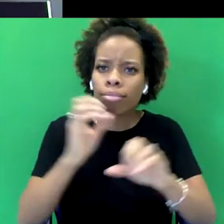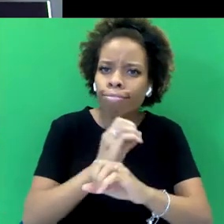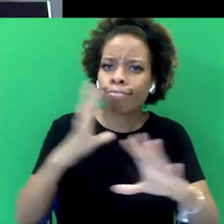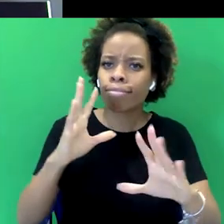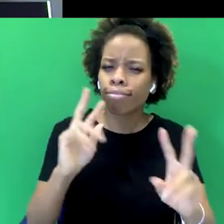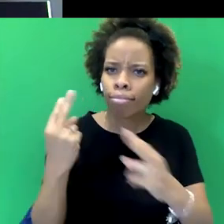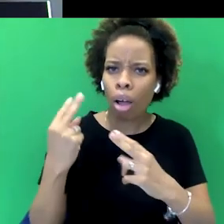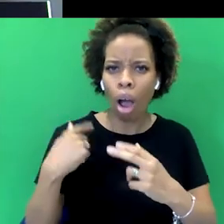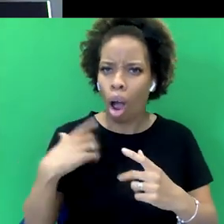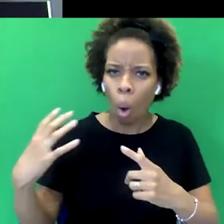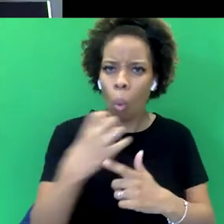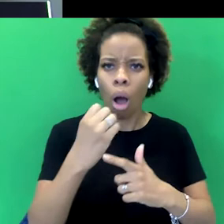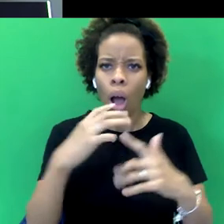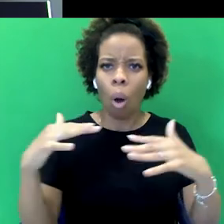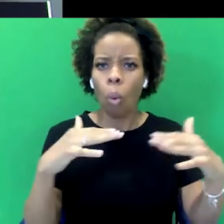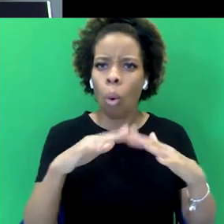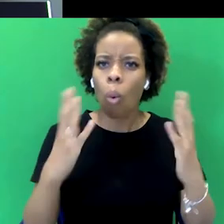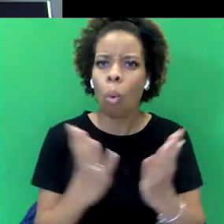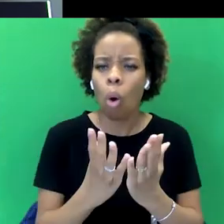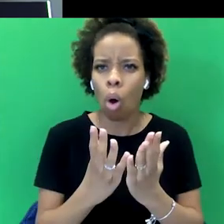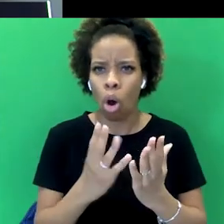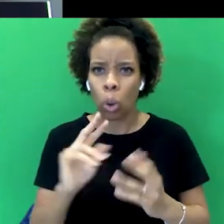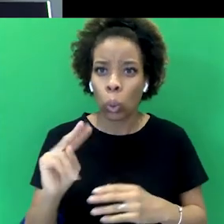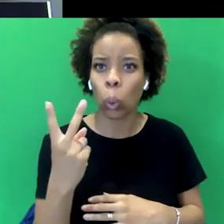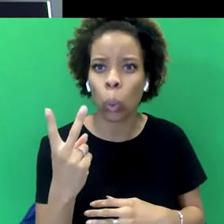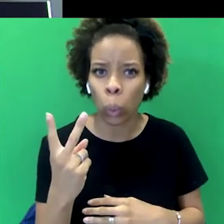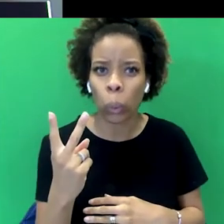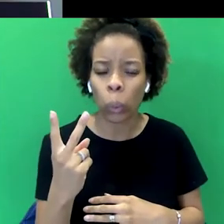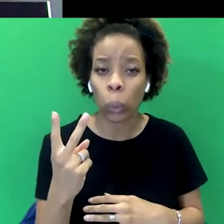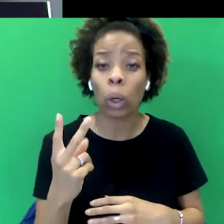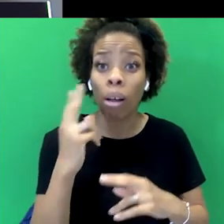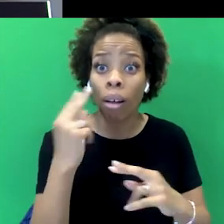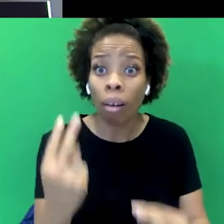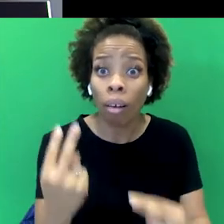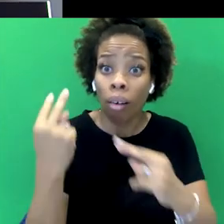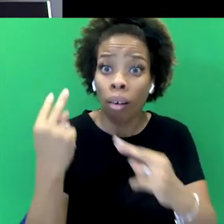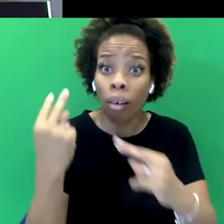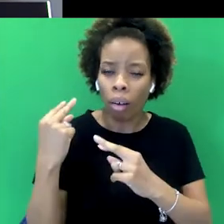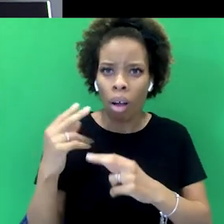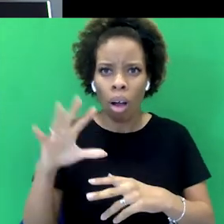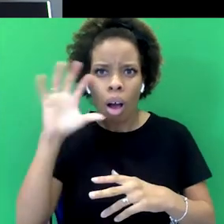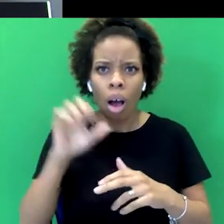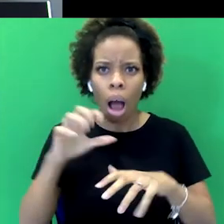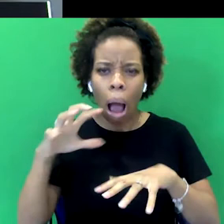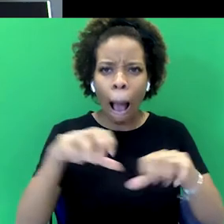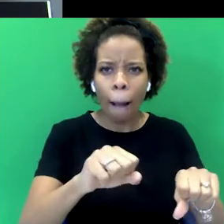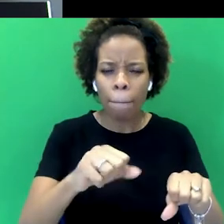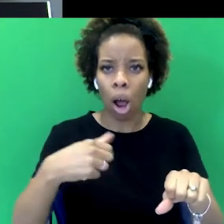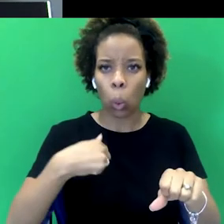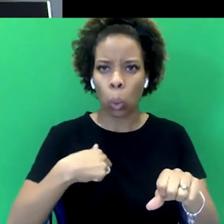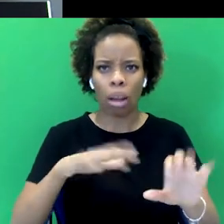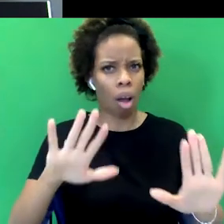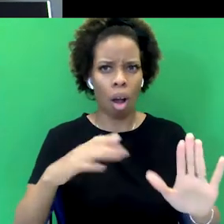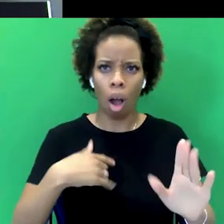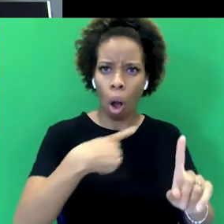World War II primarily. And when we do remember empire, it's in this weird kind of balance sheet way, the idea we can balance the positive